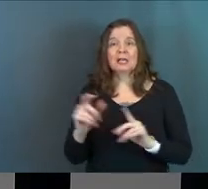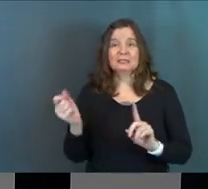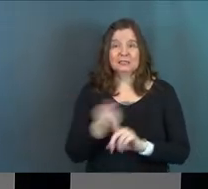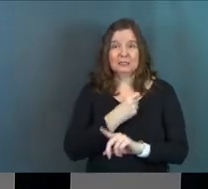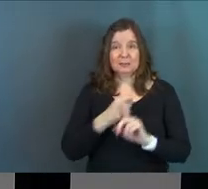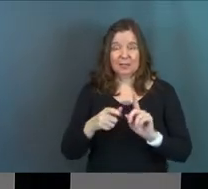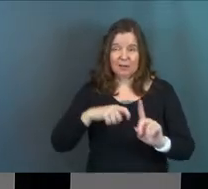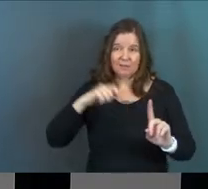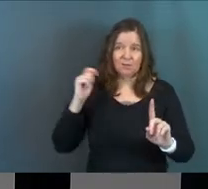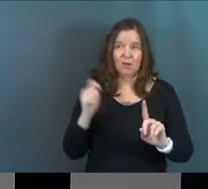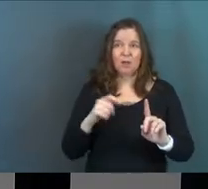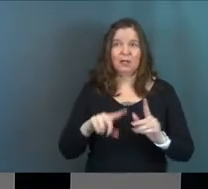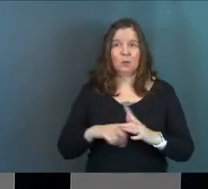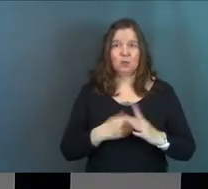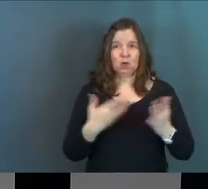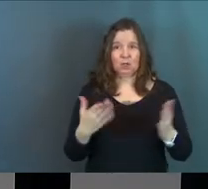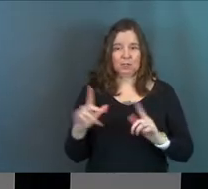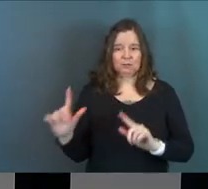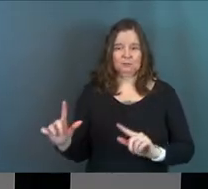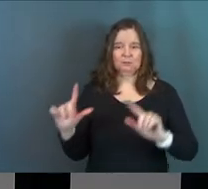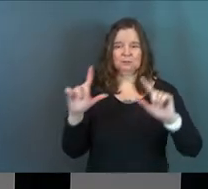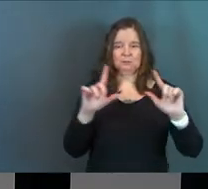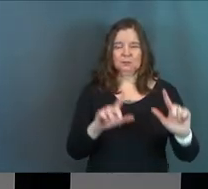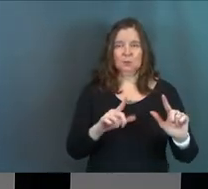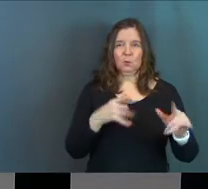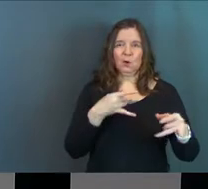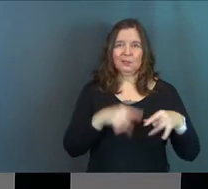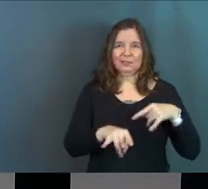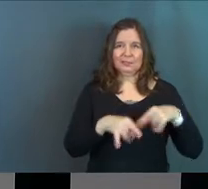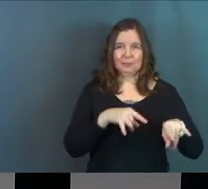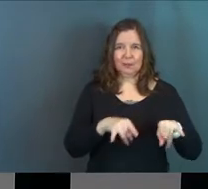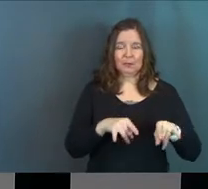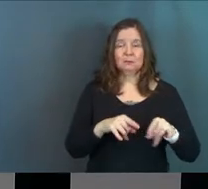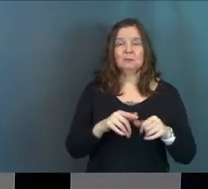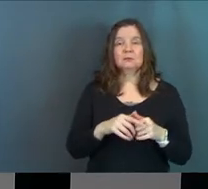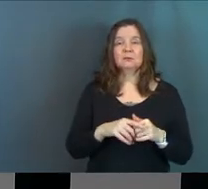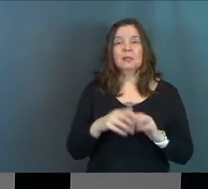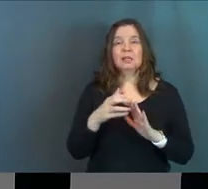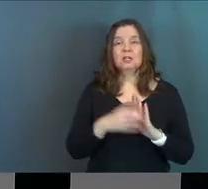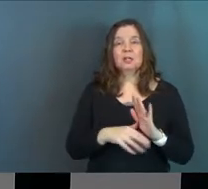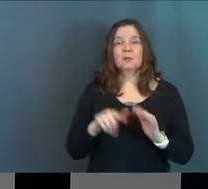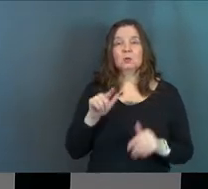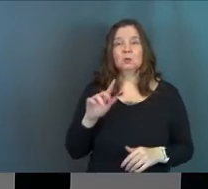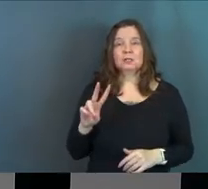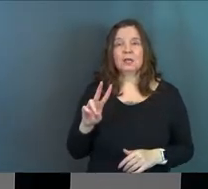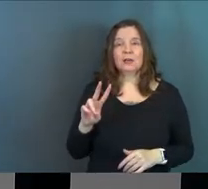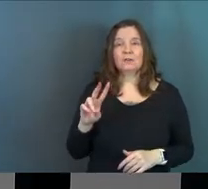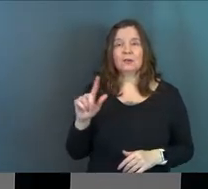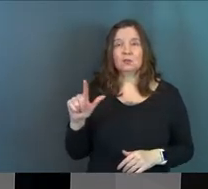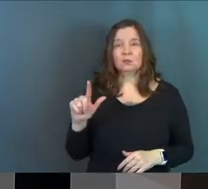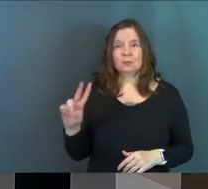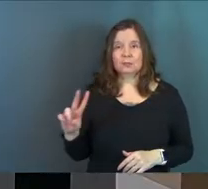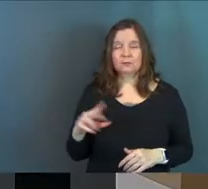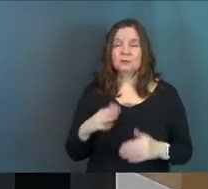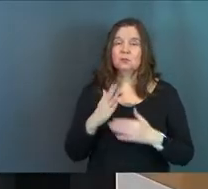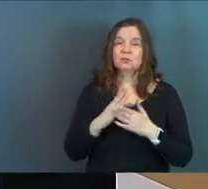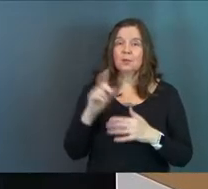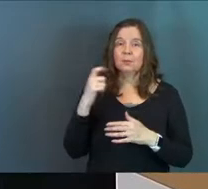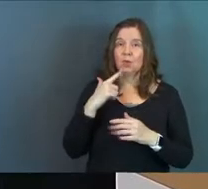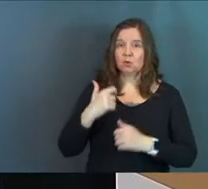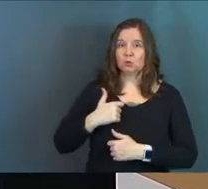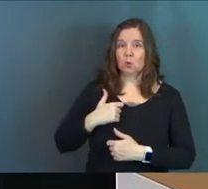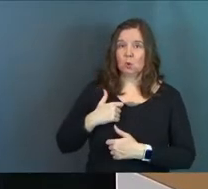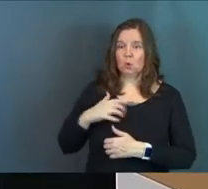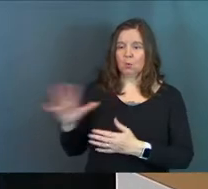been beaten and flogged. And we pick up here and Jesus is mocked. Our scene verse 27, chapter 27, verse 27. Some of the governor's soldiers